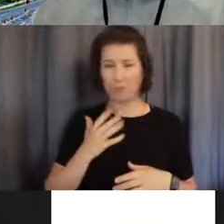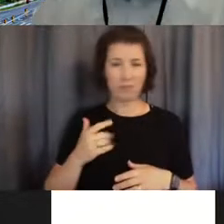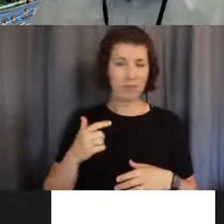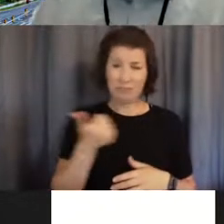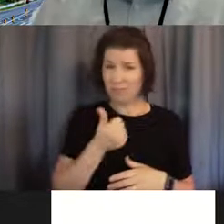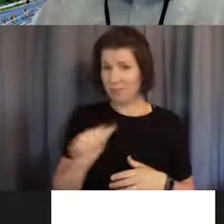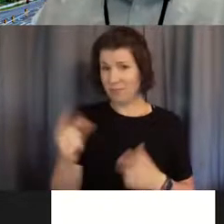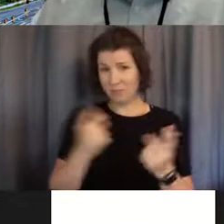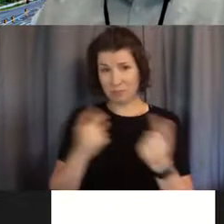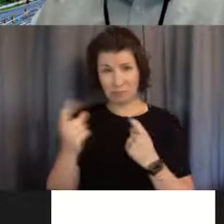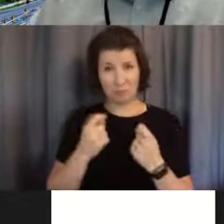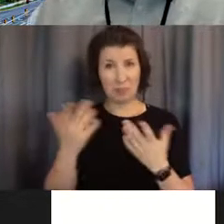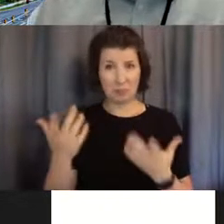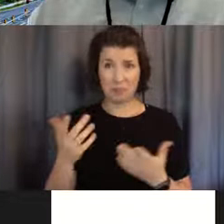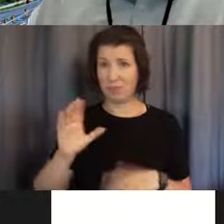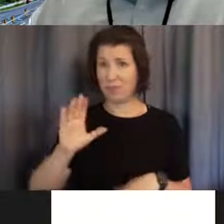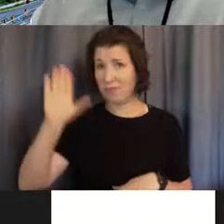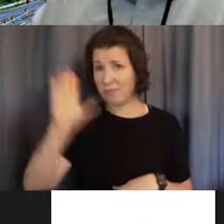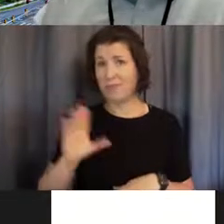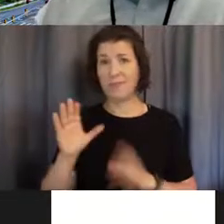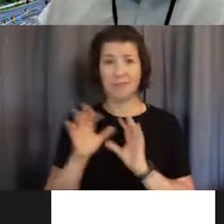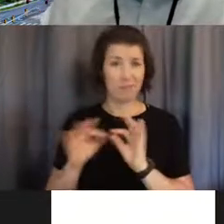have to either just speak up or in the chat.